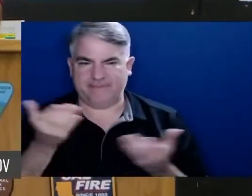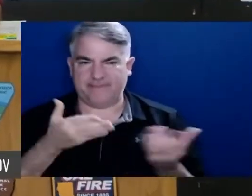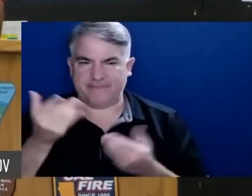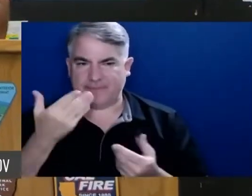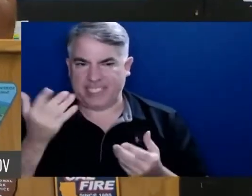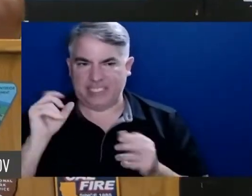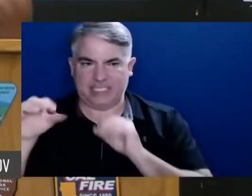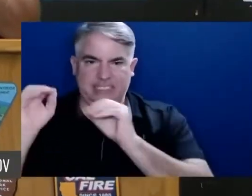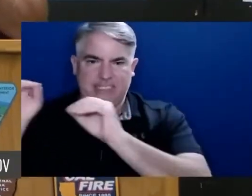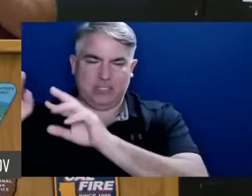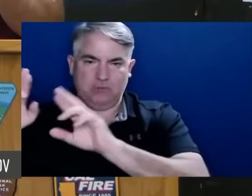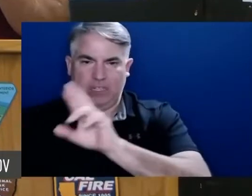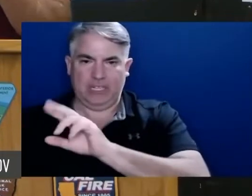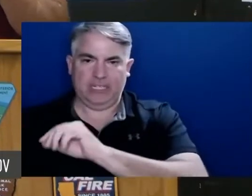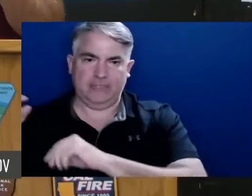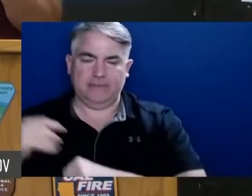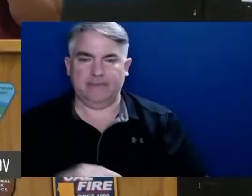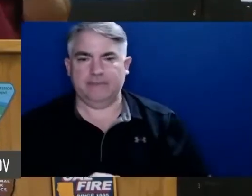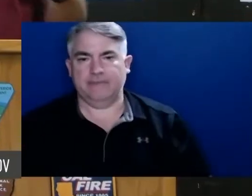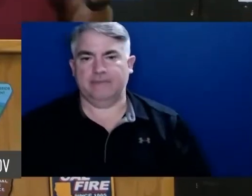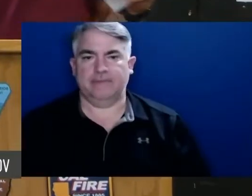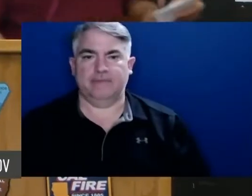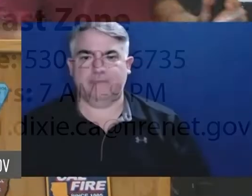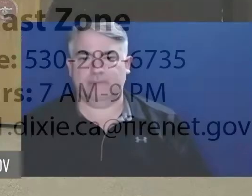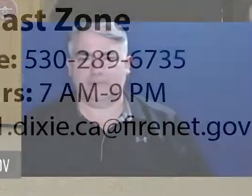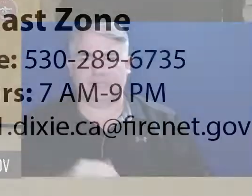staffing those other spots. Thank you.